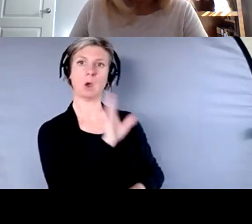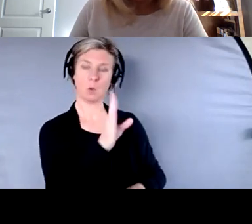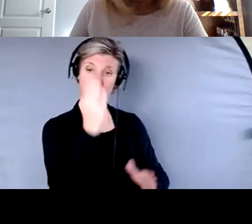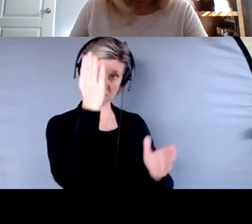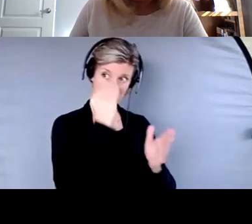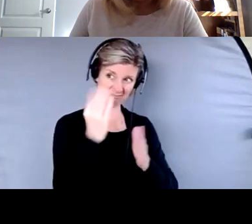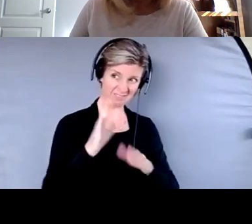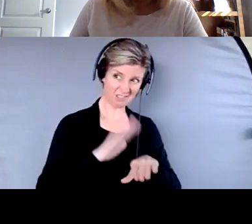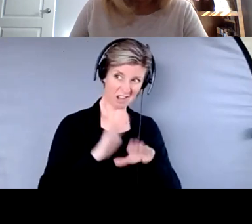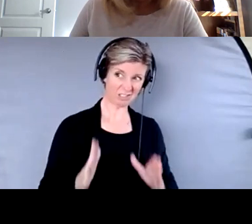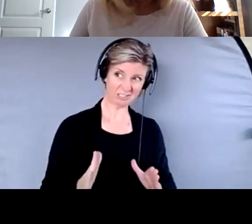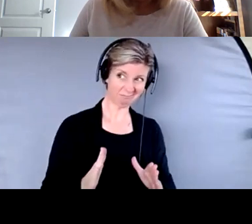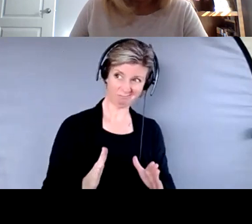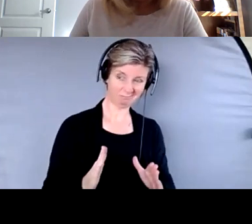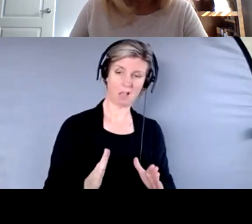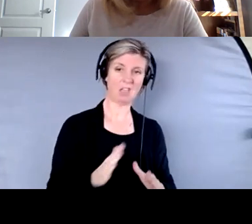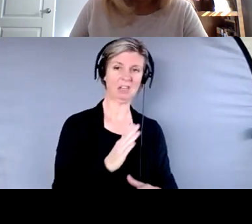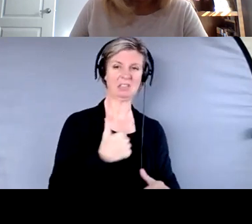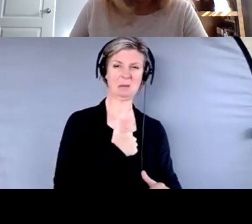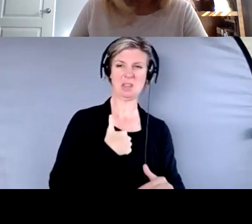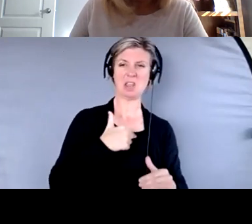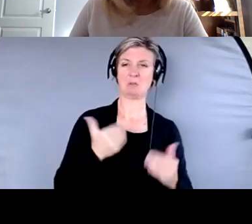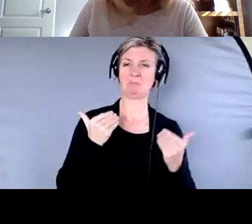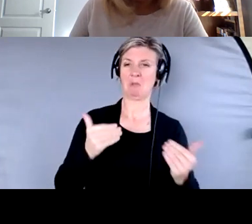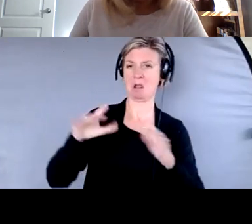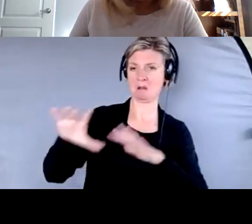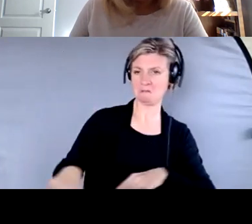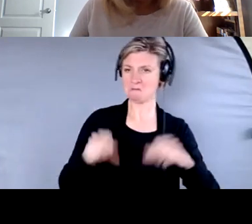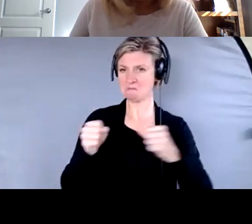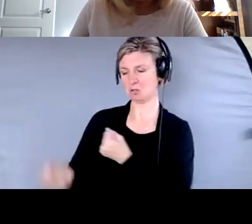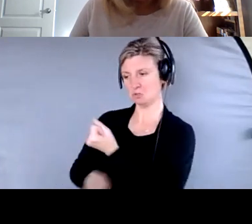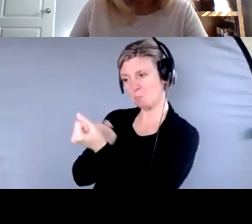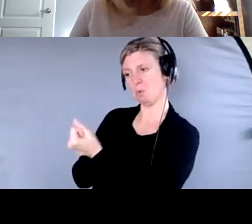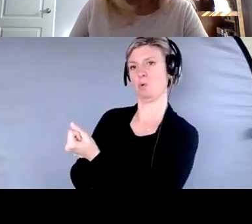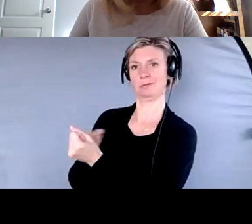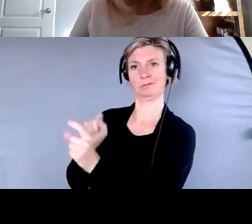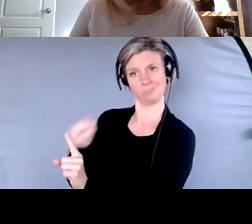and doing what they need to do to help the client. And it's really up to that trusted contact person.